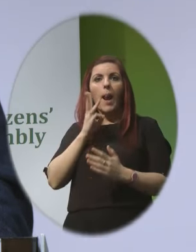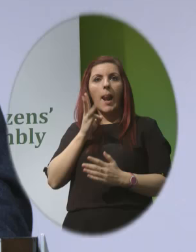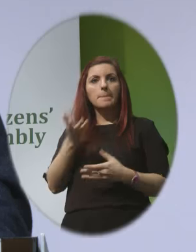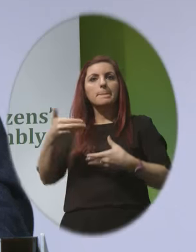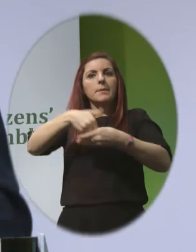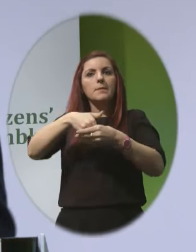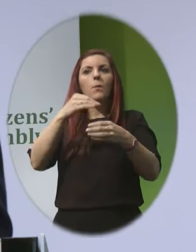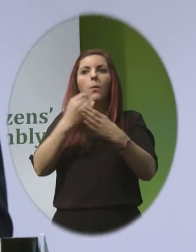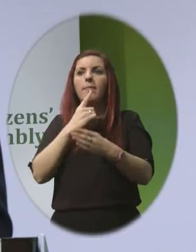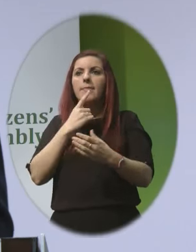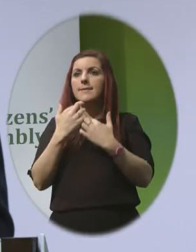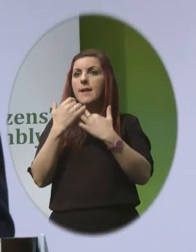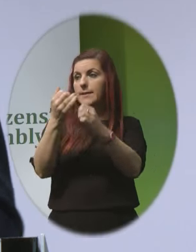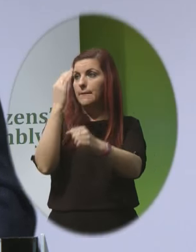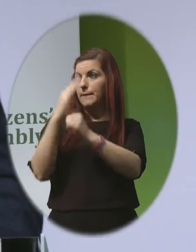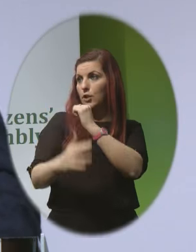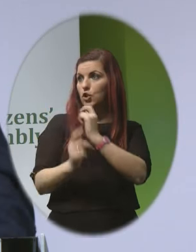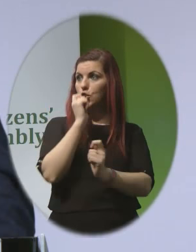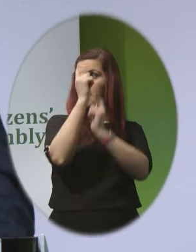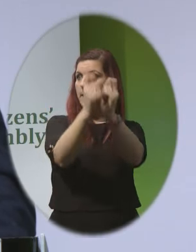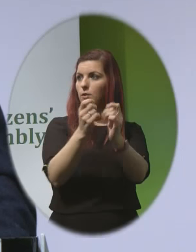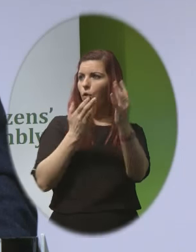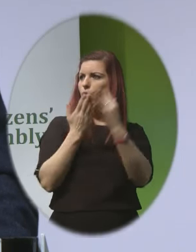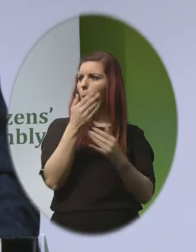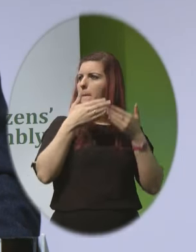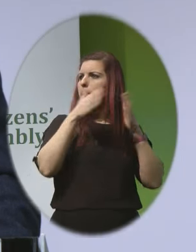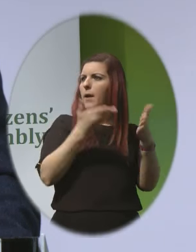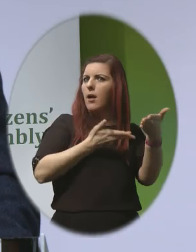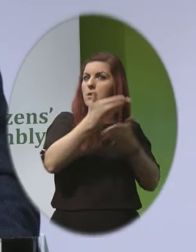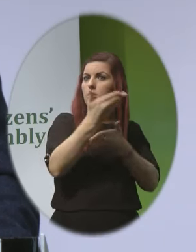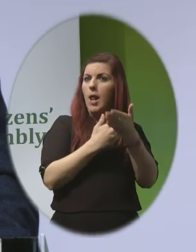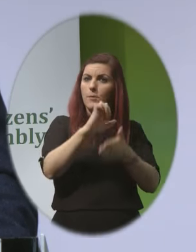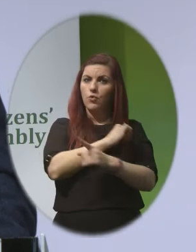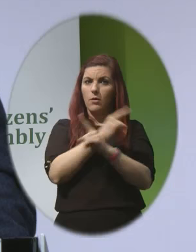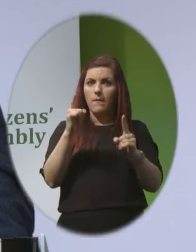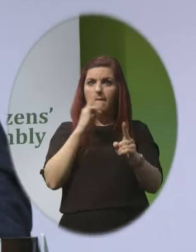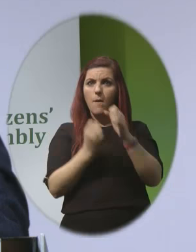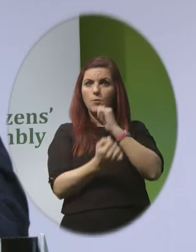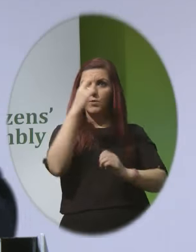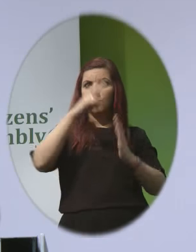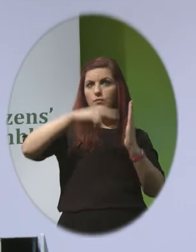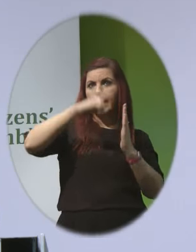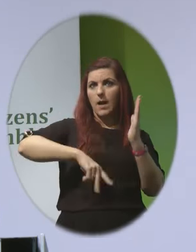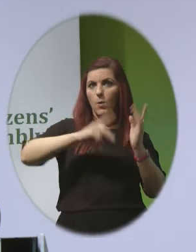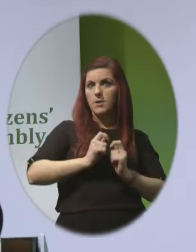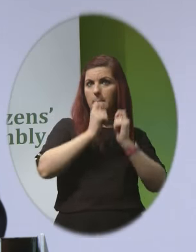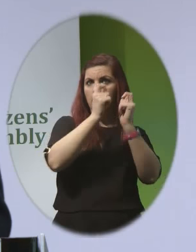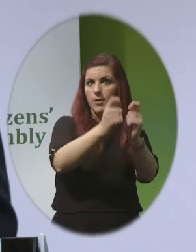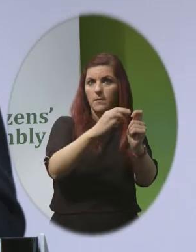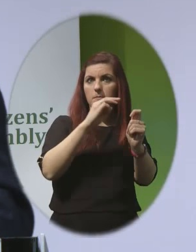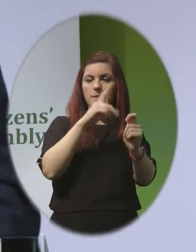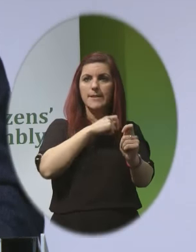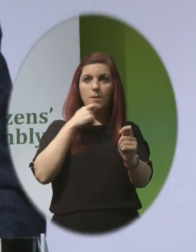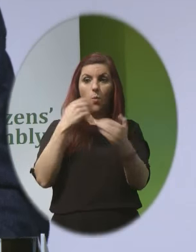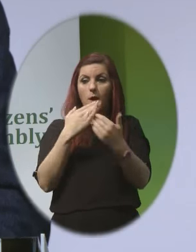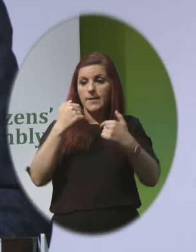We made a submission to the public consultation which I hope you have had an opportunity to read This lays out our main arguments